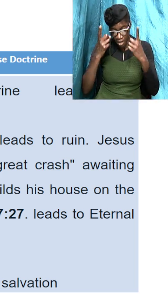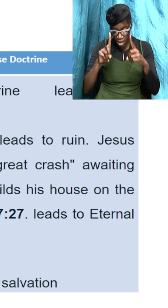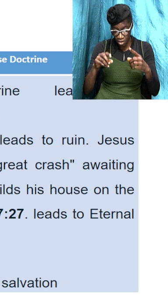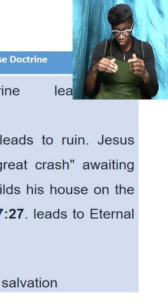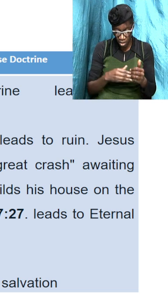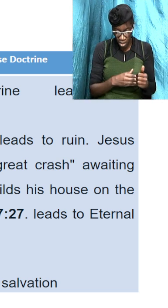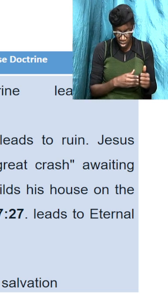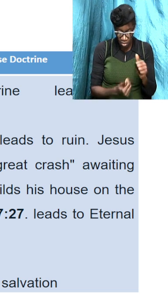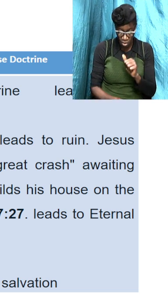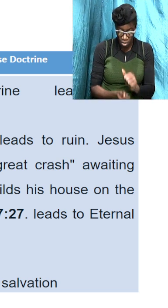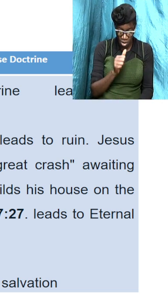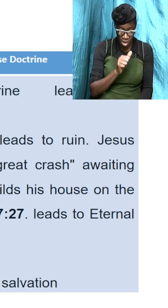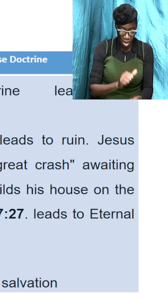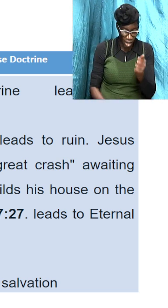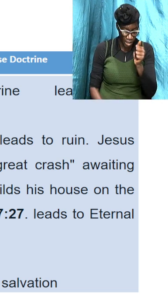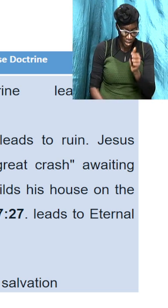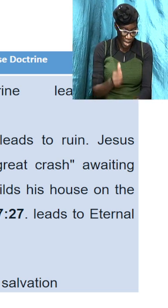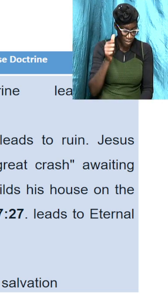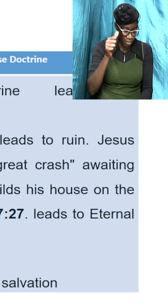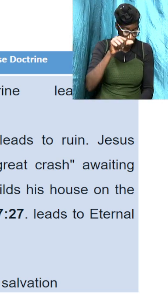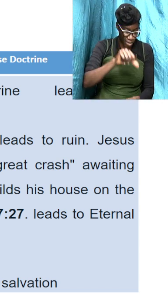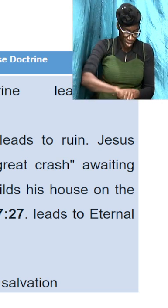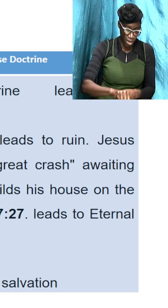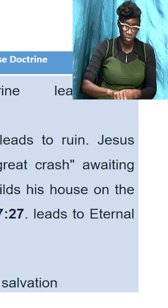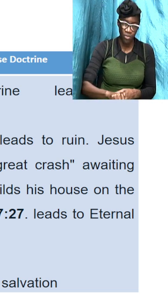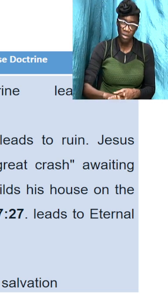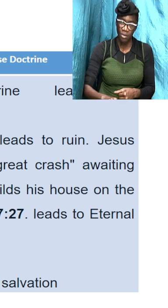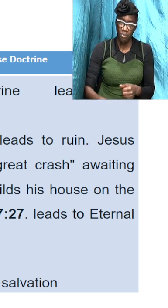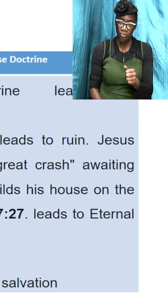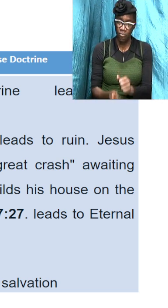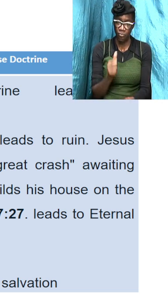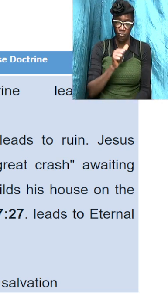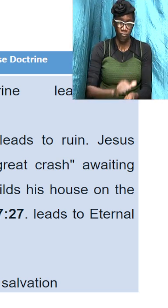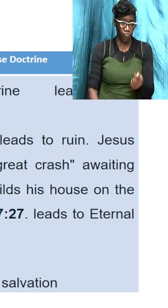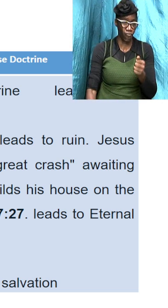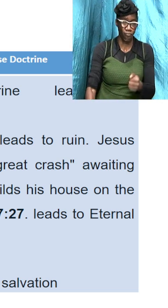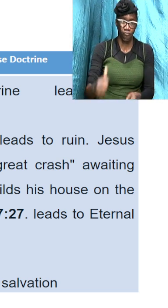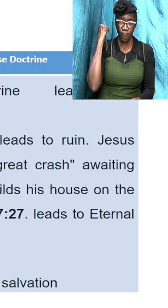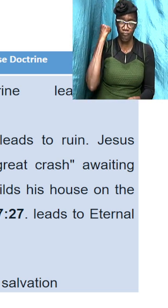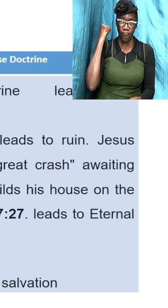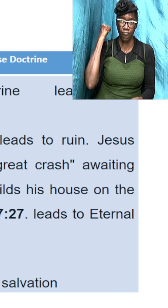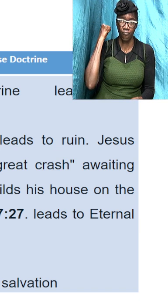false doctrine leads to condemnation